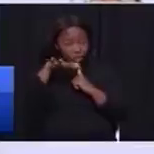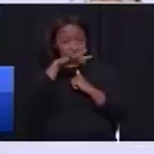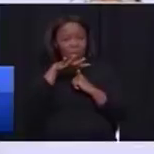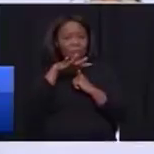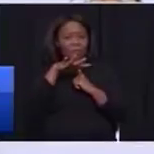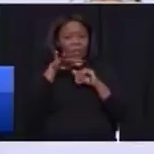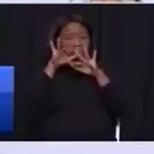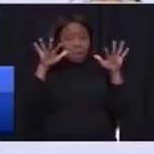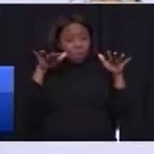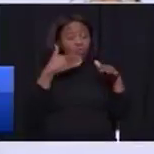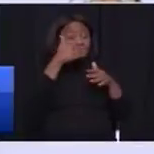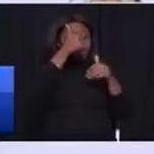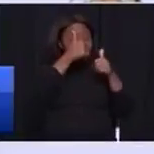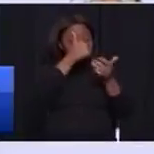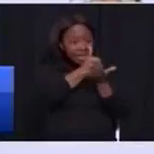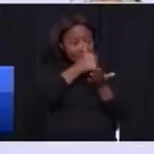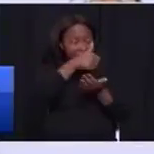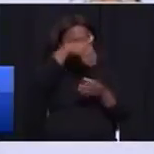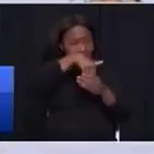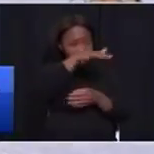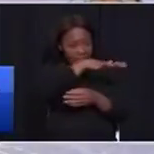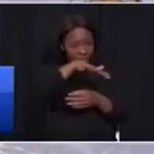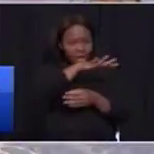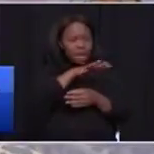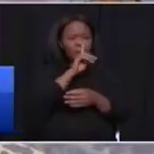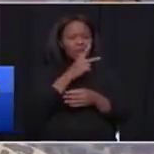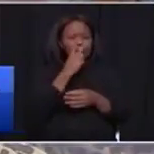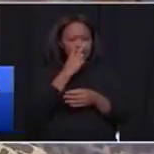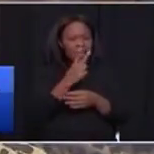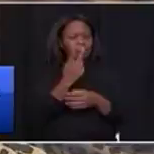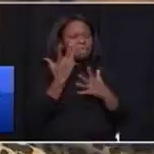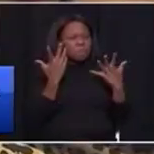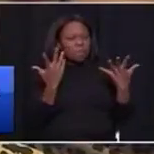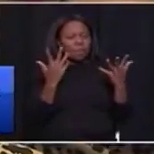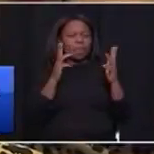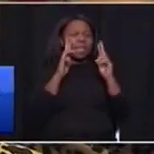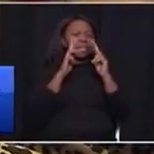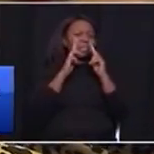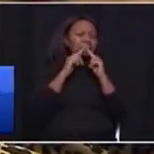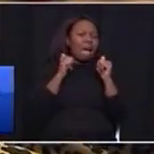an important area of what we call the township,